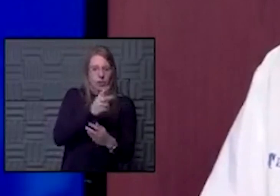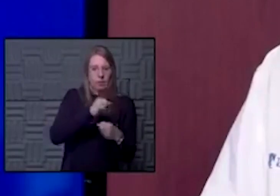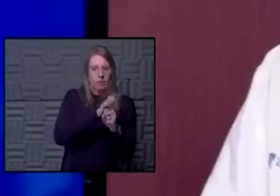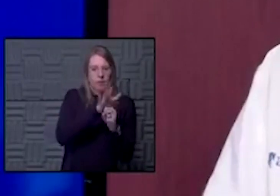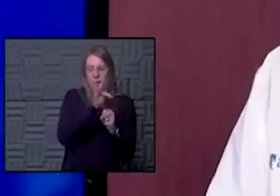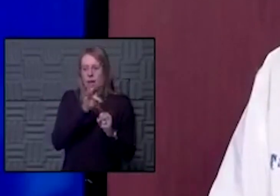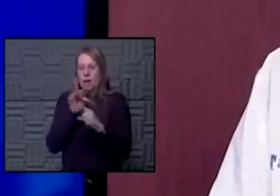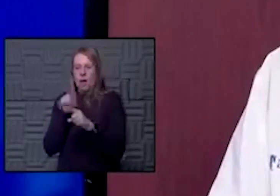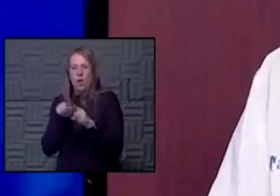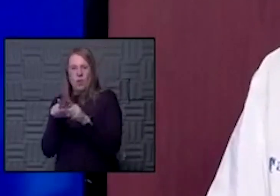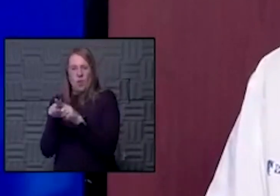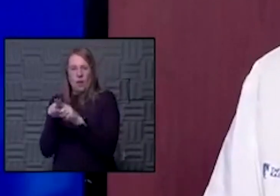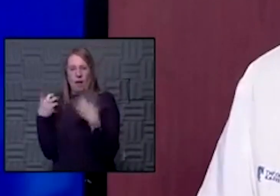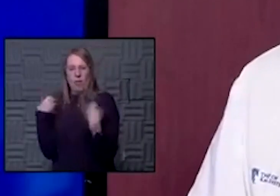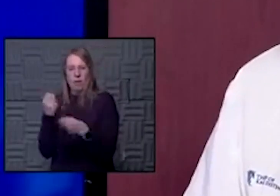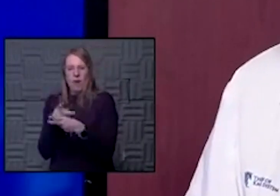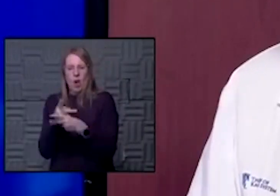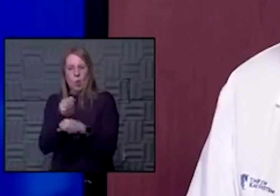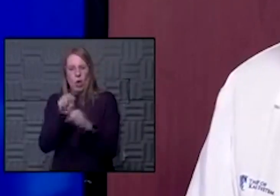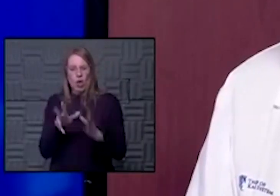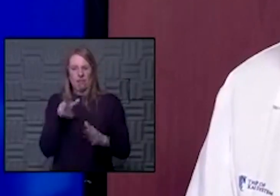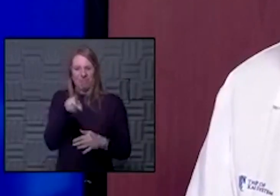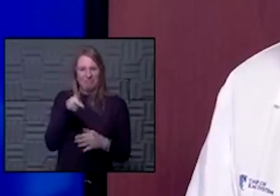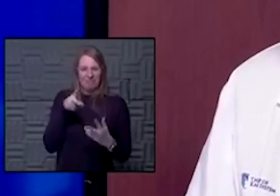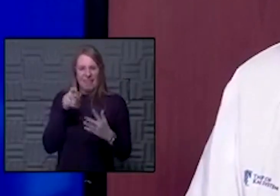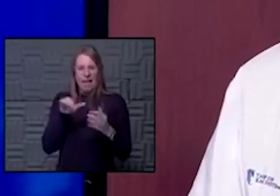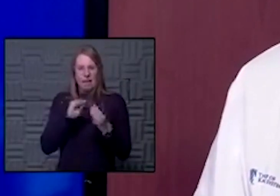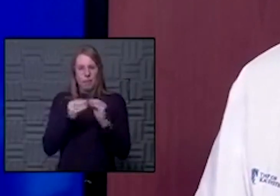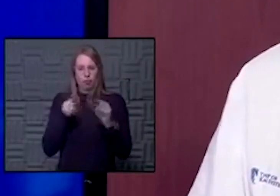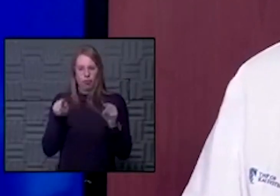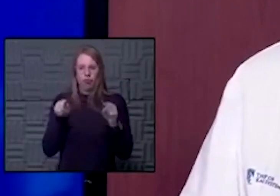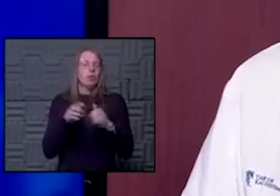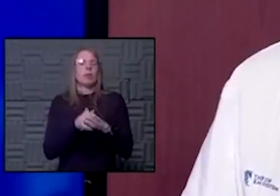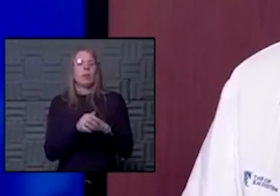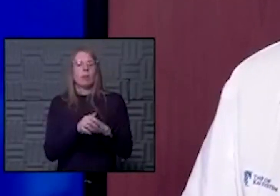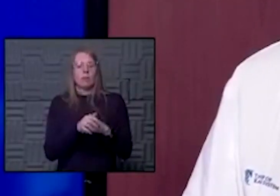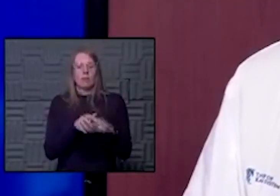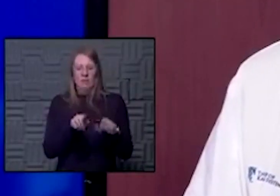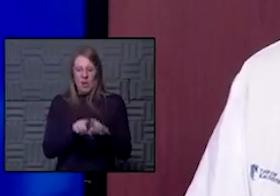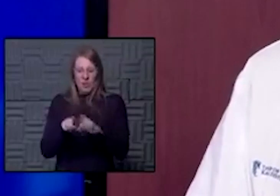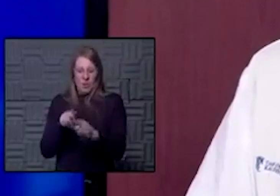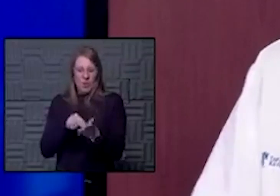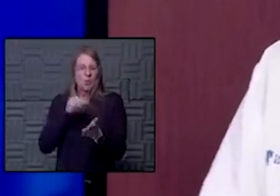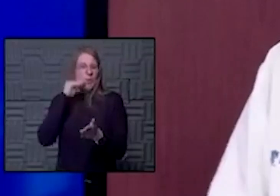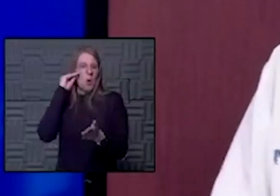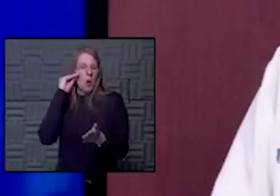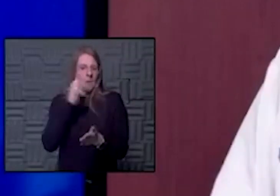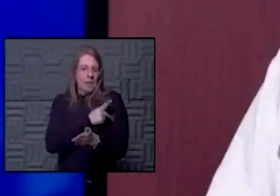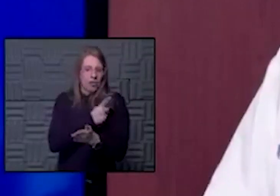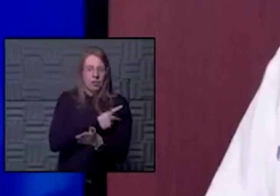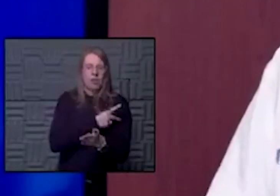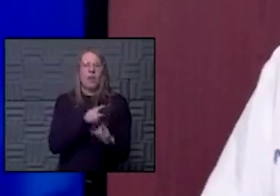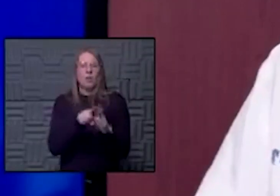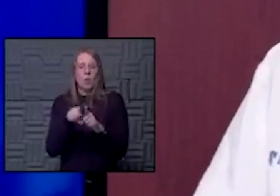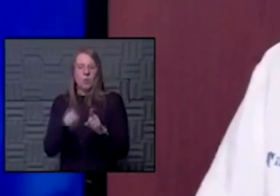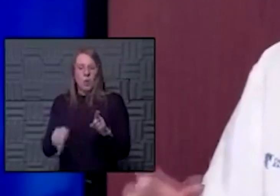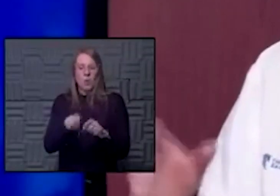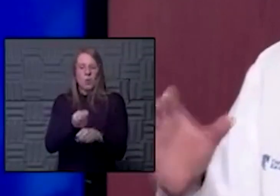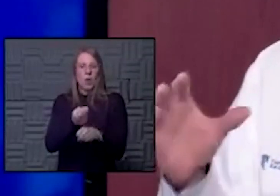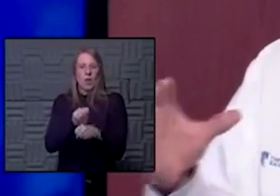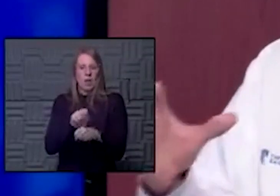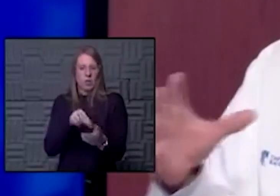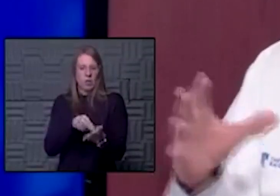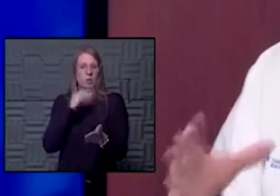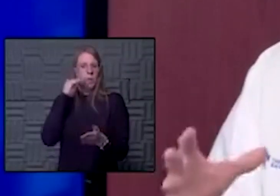healthcare workers you have. And that'll be the first wave of the vaccine along with nursing home patients and people who work in nursing homes. After that, it